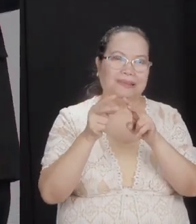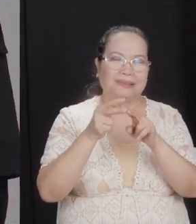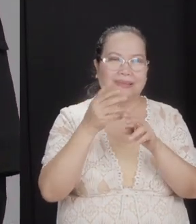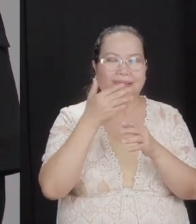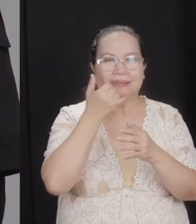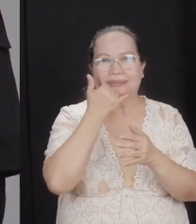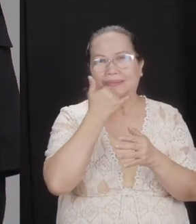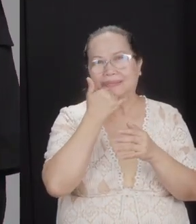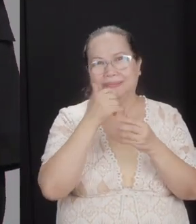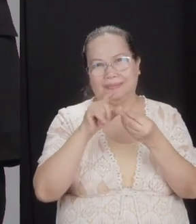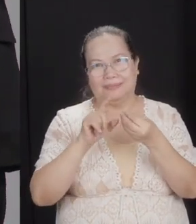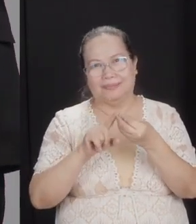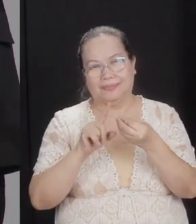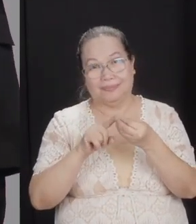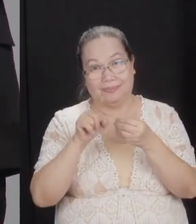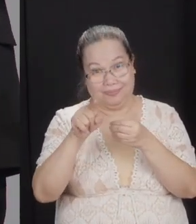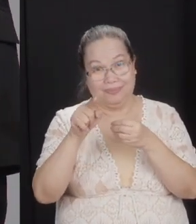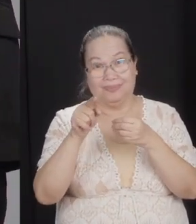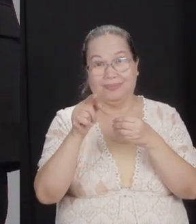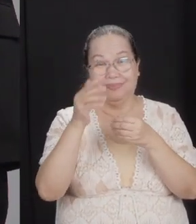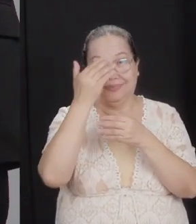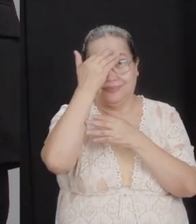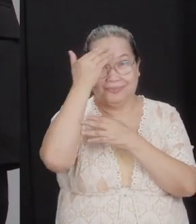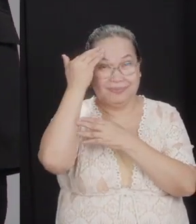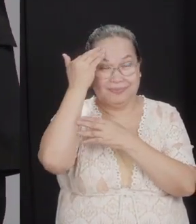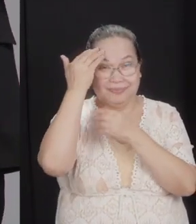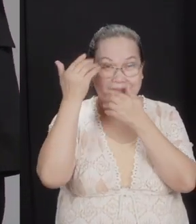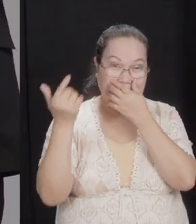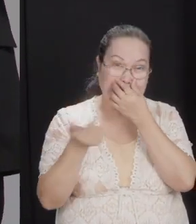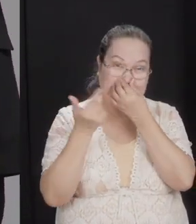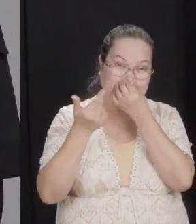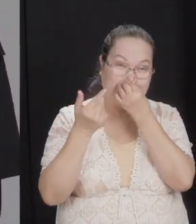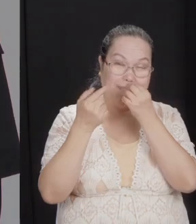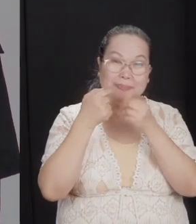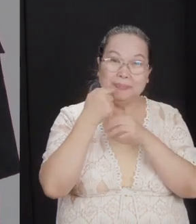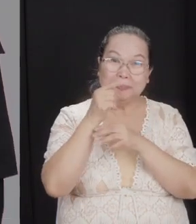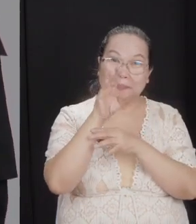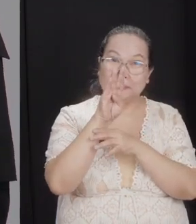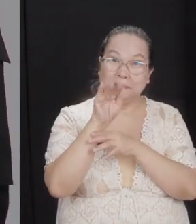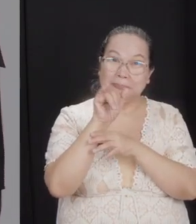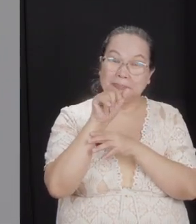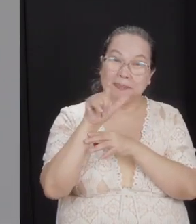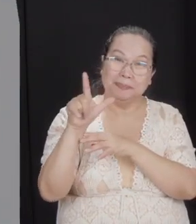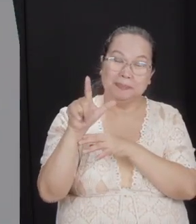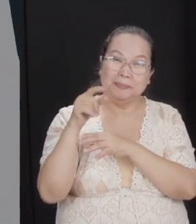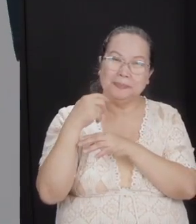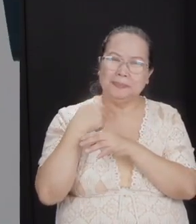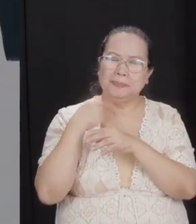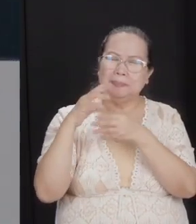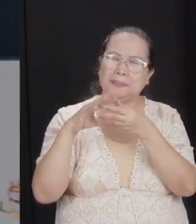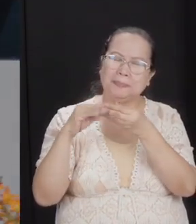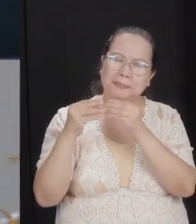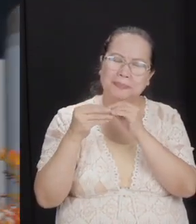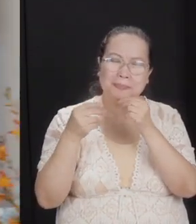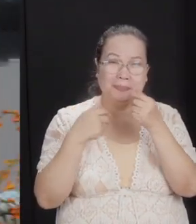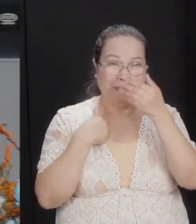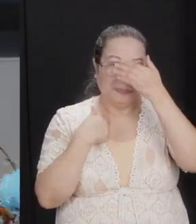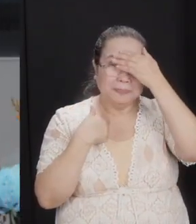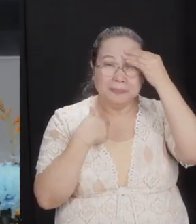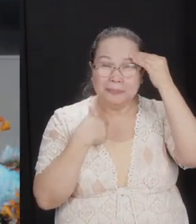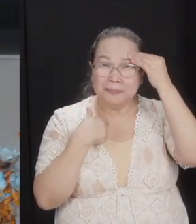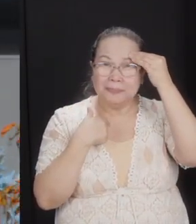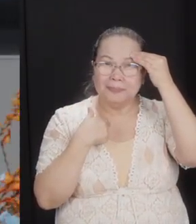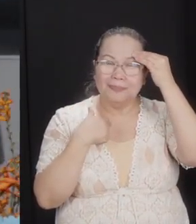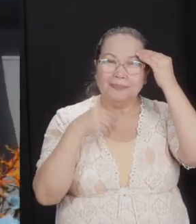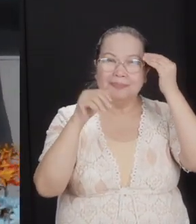They talked about, have you forgotten the sin at Baal Peor? I will not go there. It's a long story. Have you forgotten the story